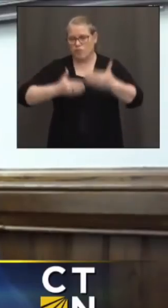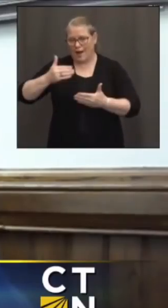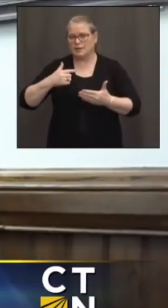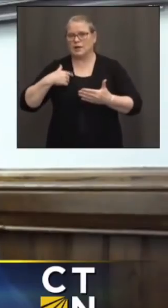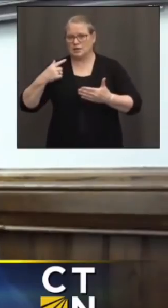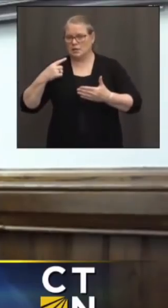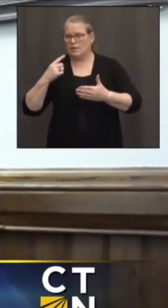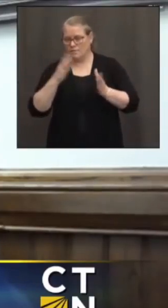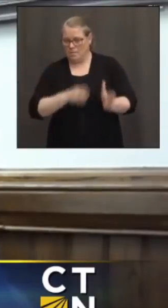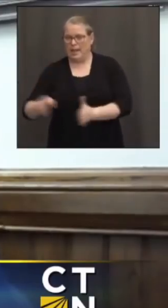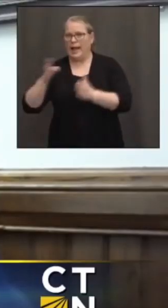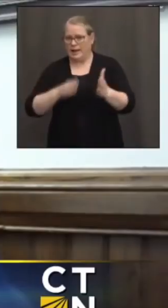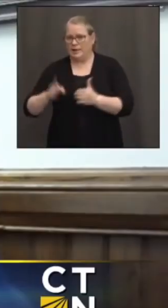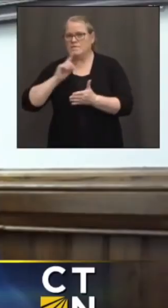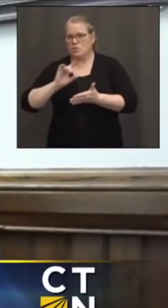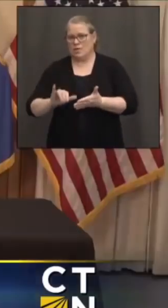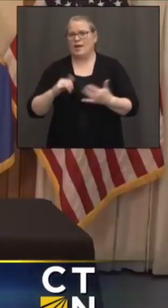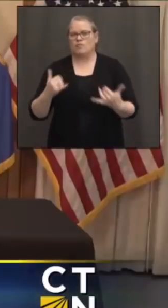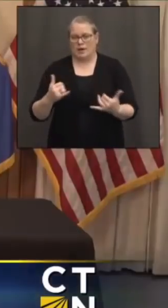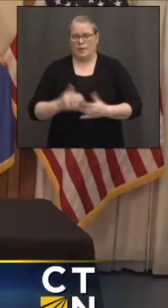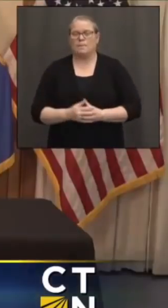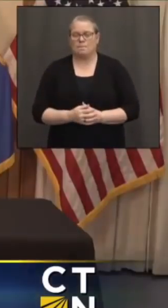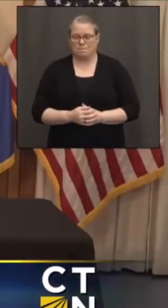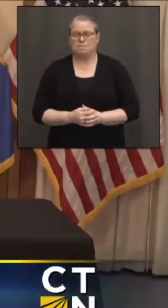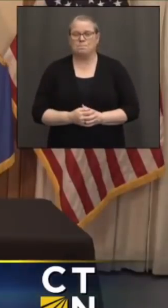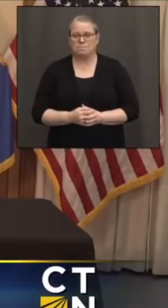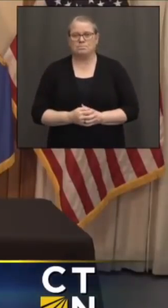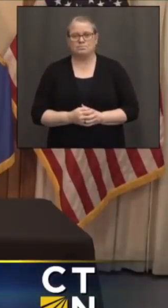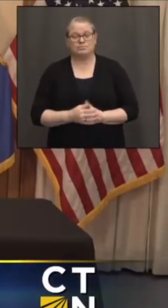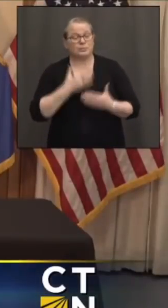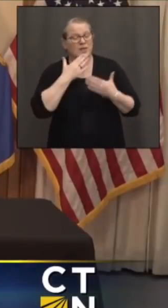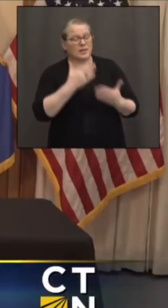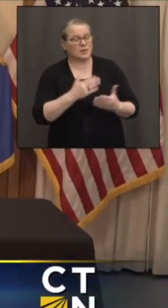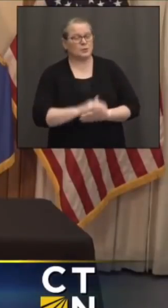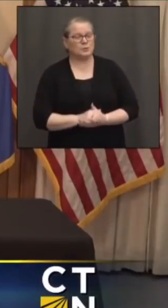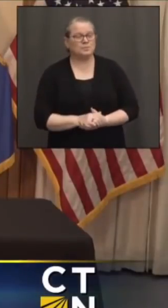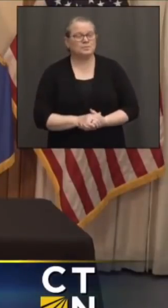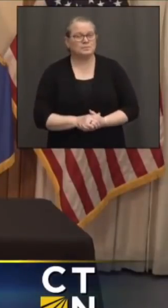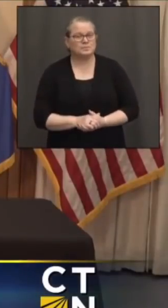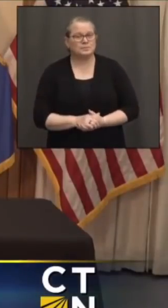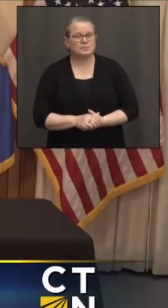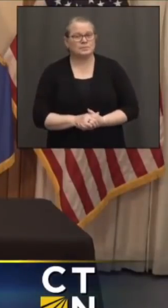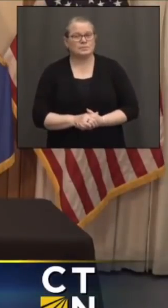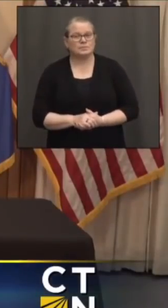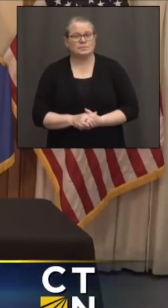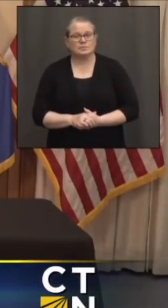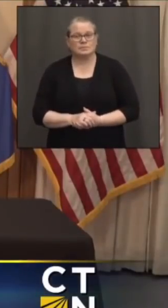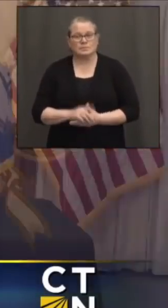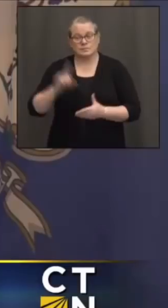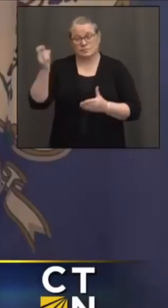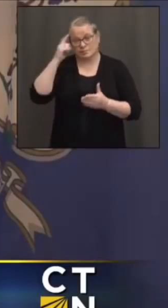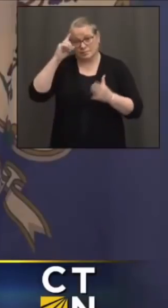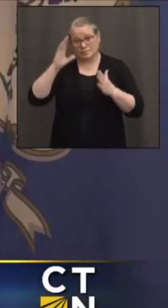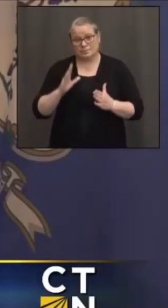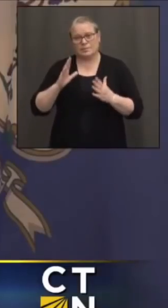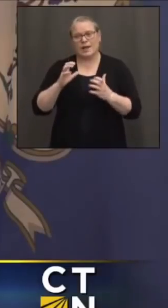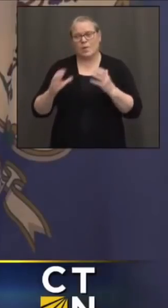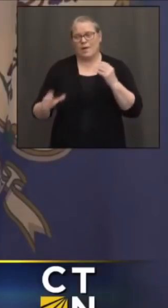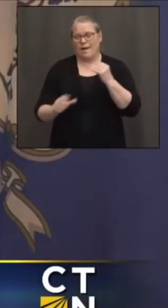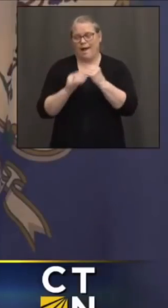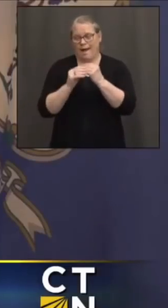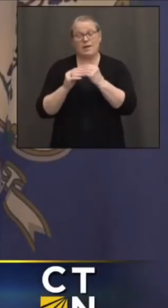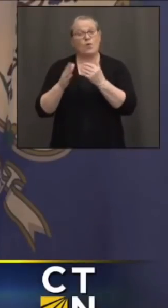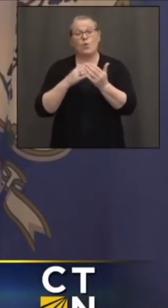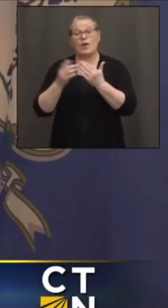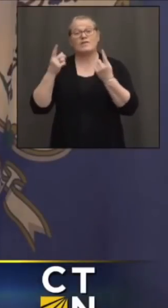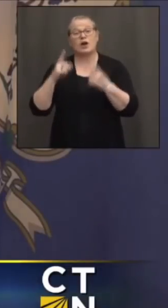diligence process at this time. Thanks, gentlemen. I should add that whatever happens is